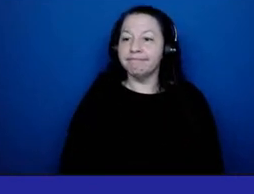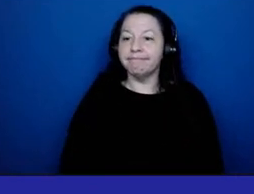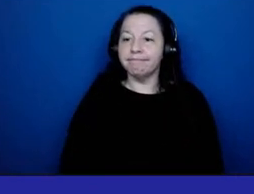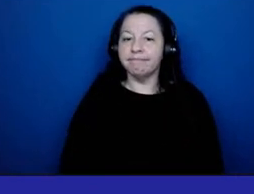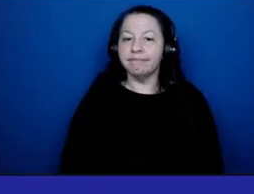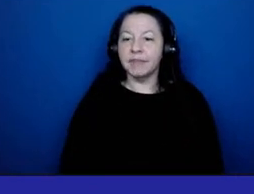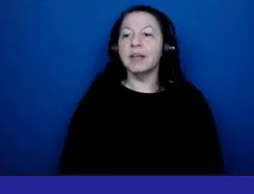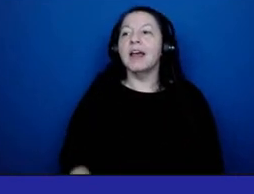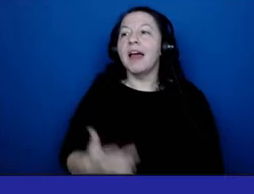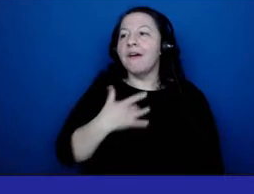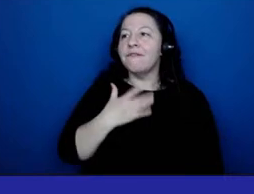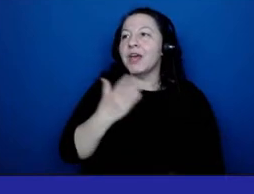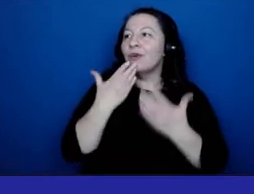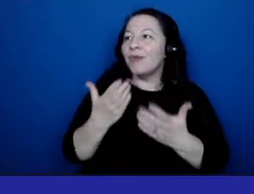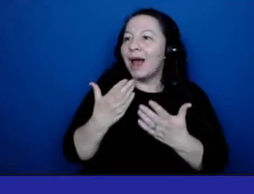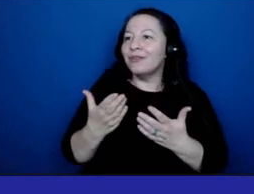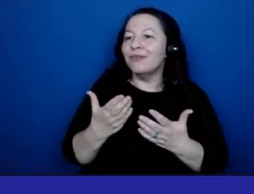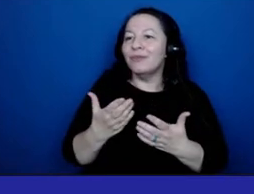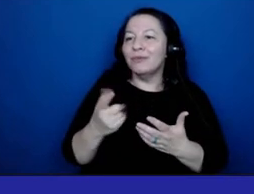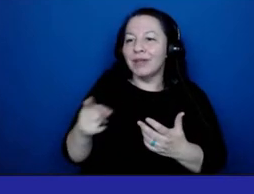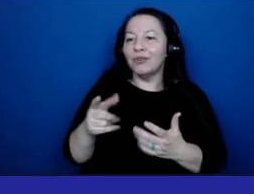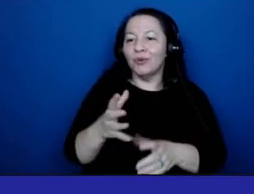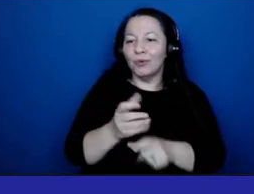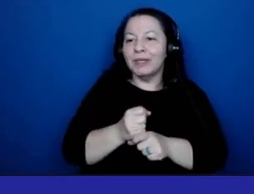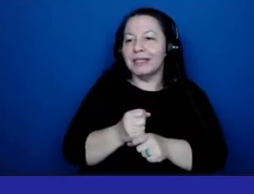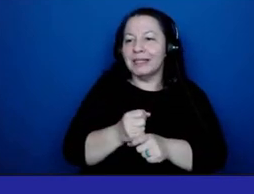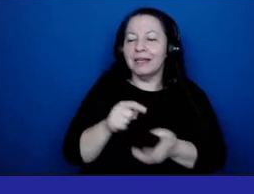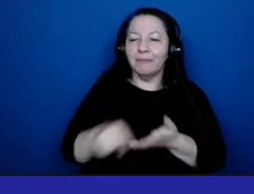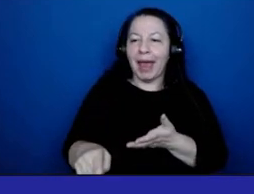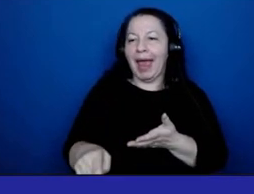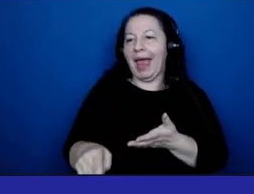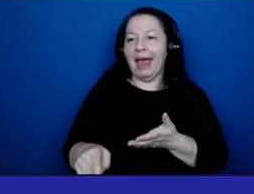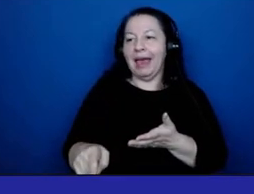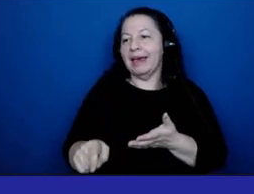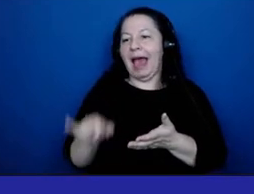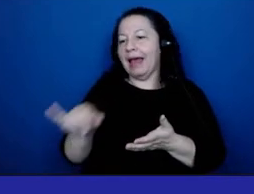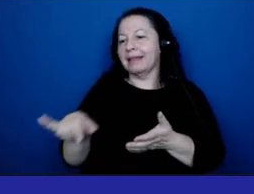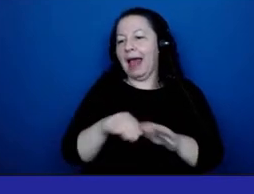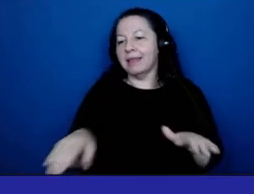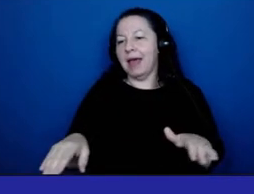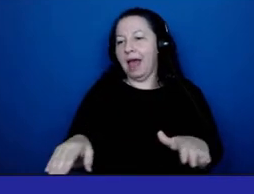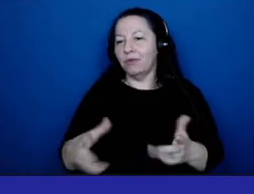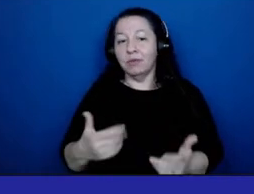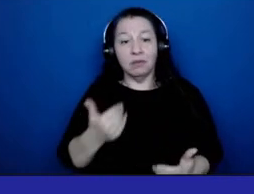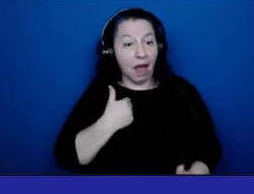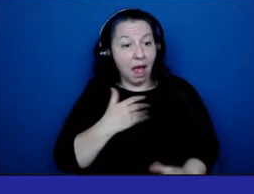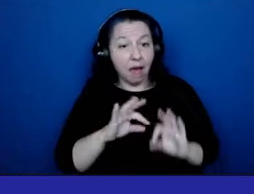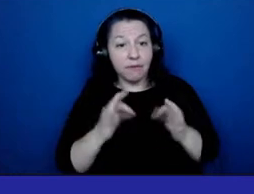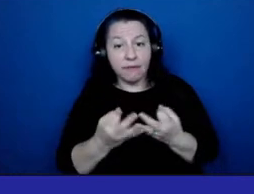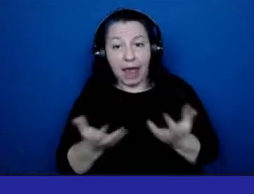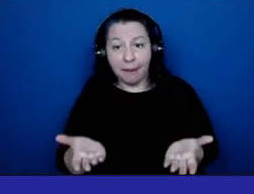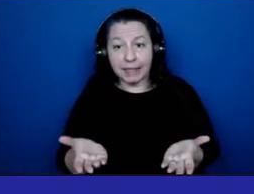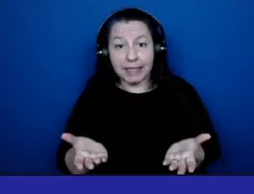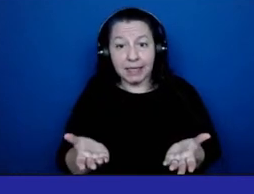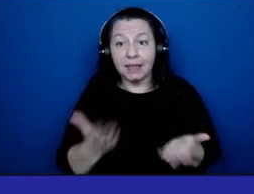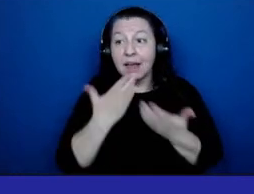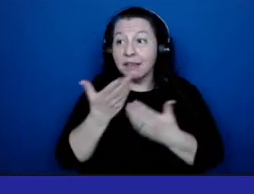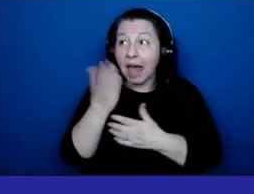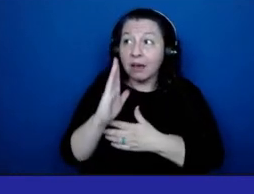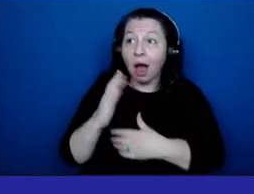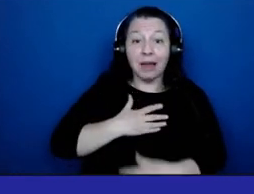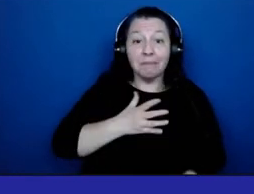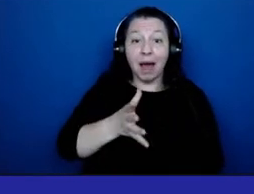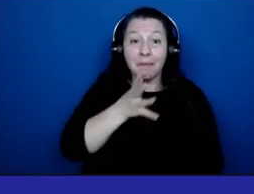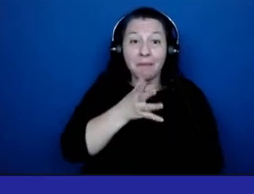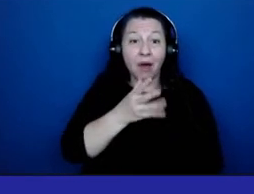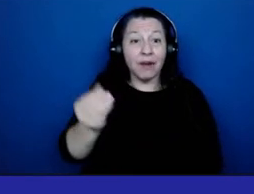Be grateful that you're being paid what you're paying. I have a family, and thank God my mother